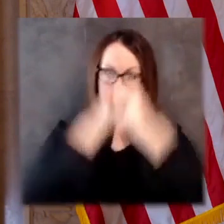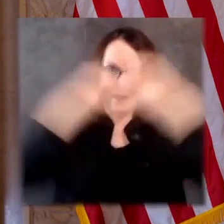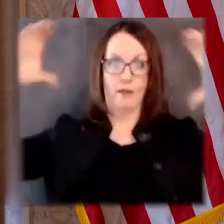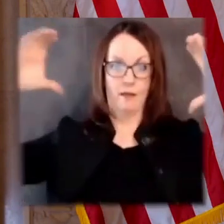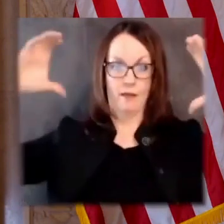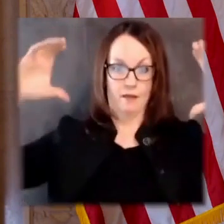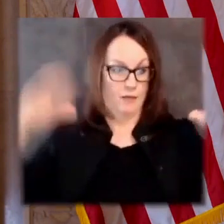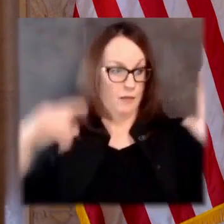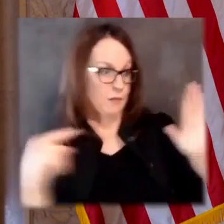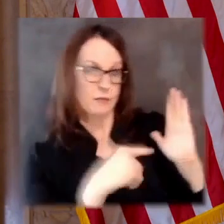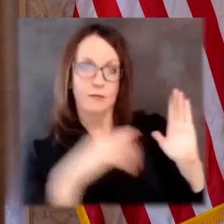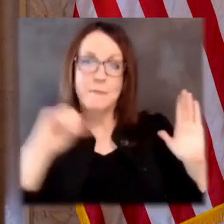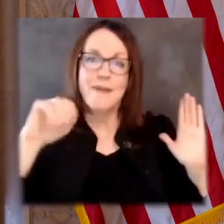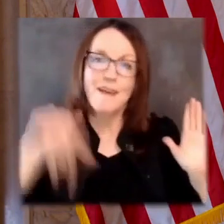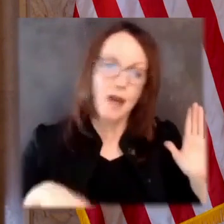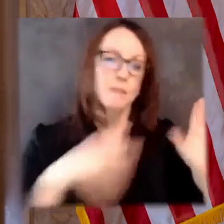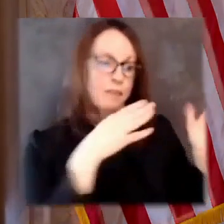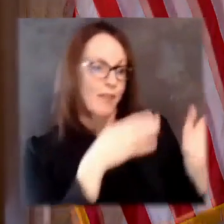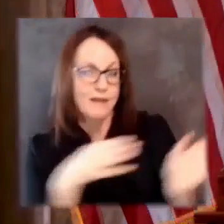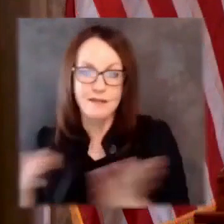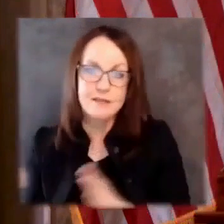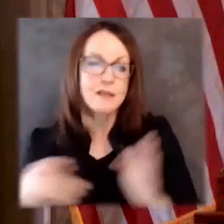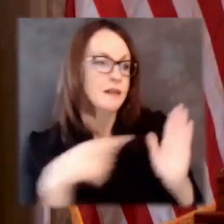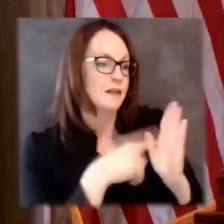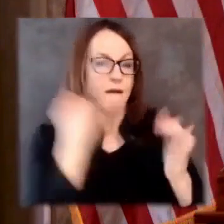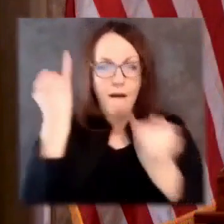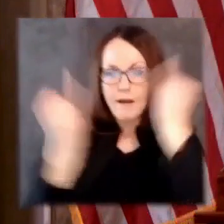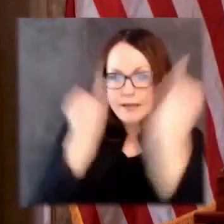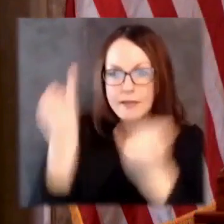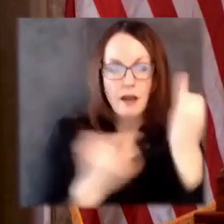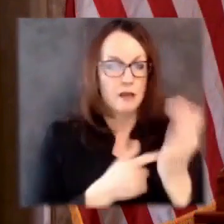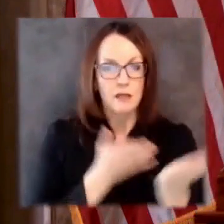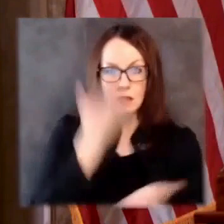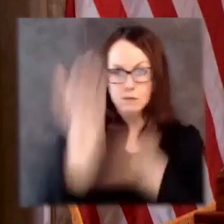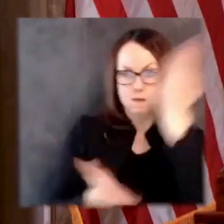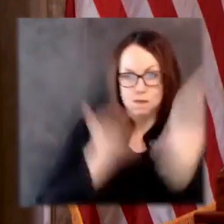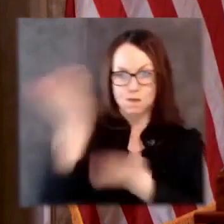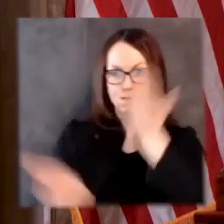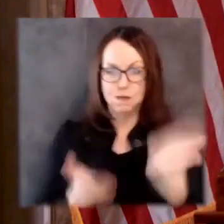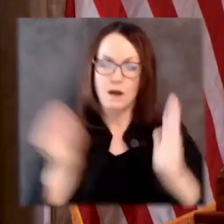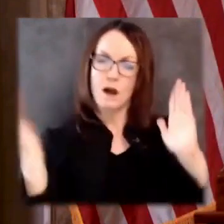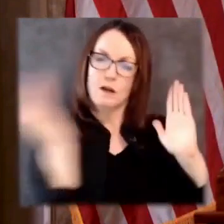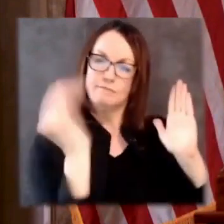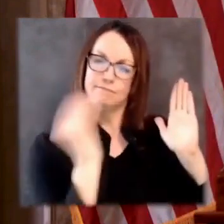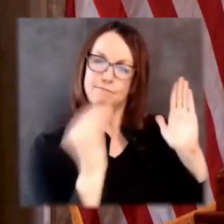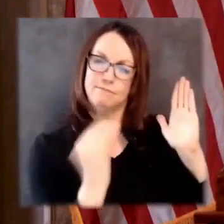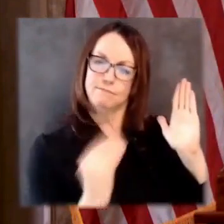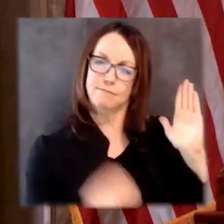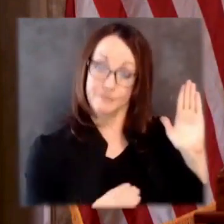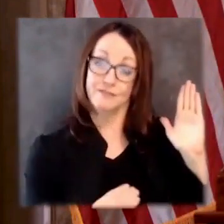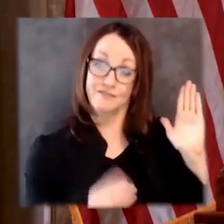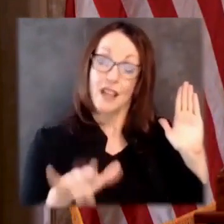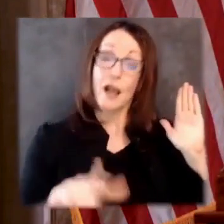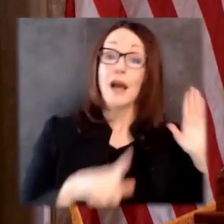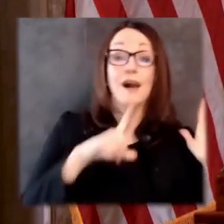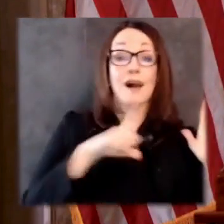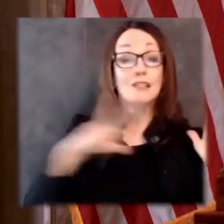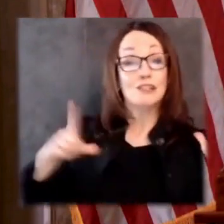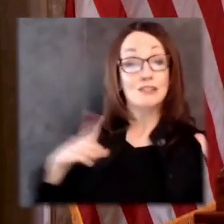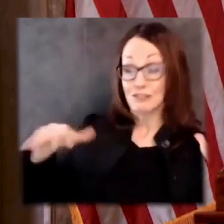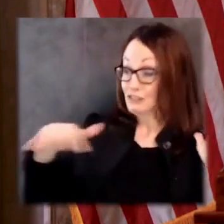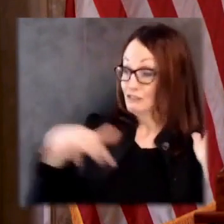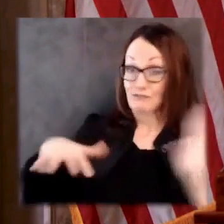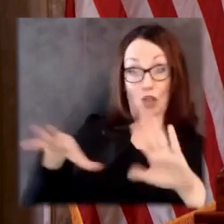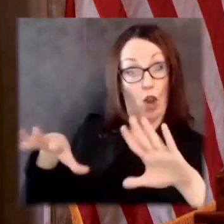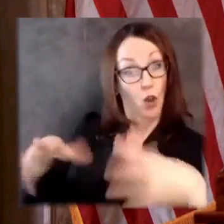are drawn and by whom. And finally, and most importantly, we are going to require the legislature